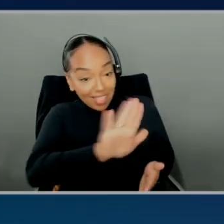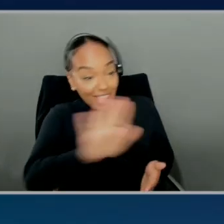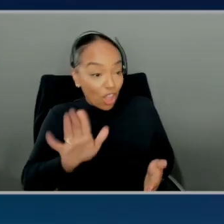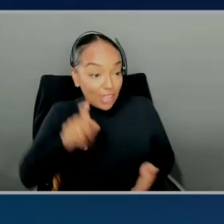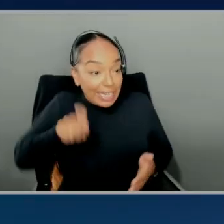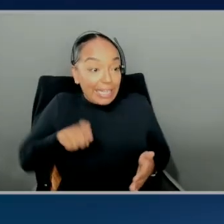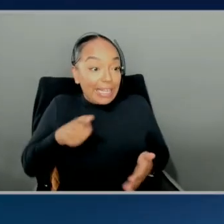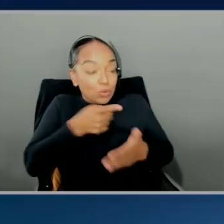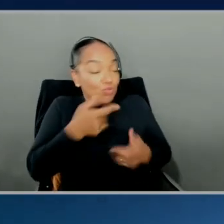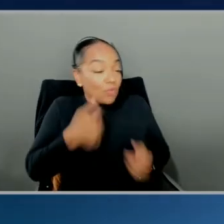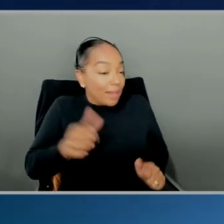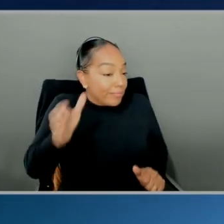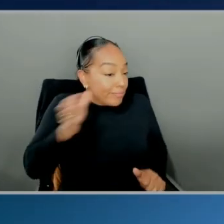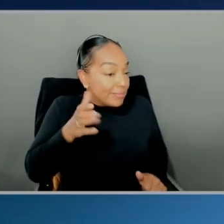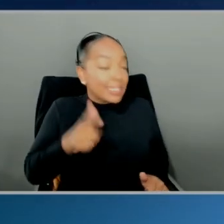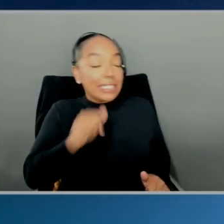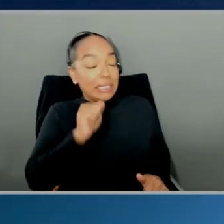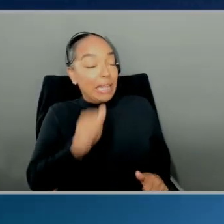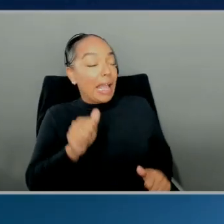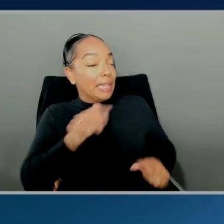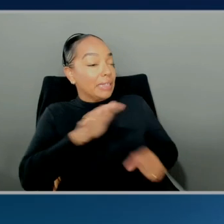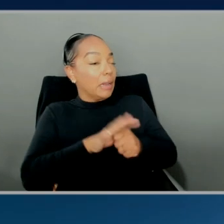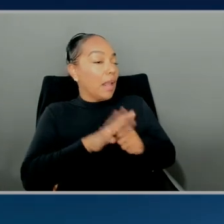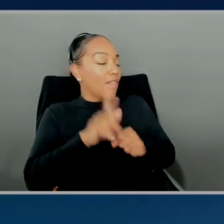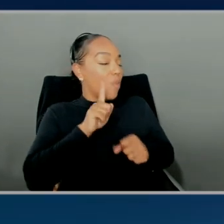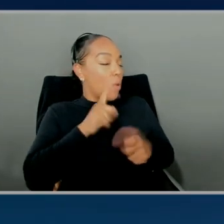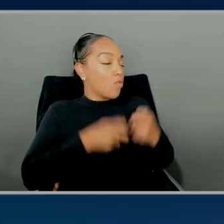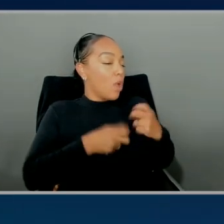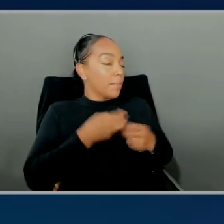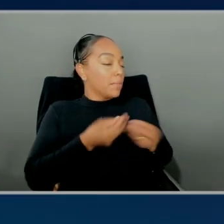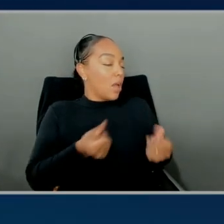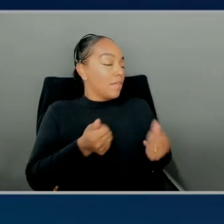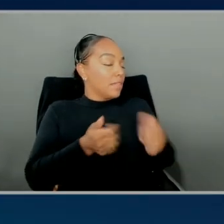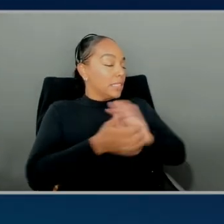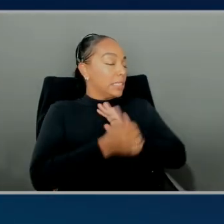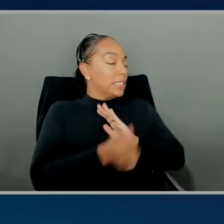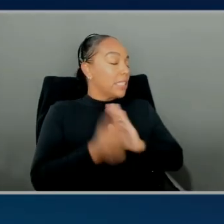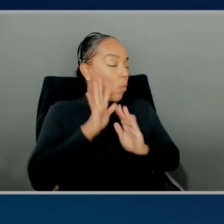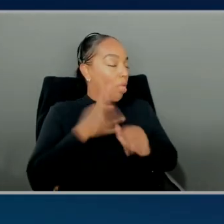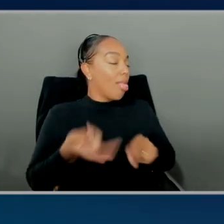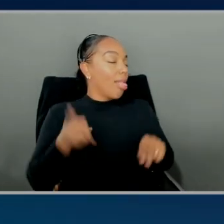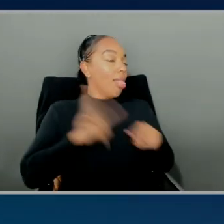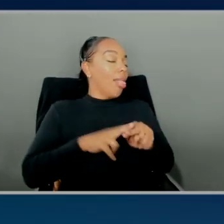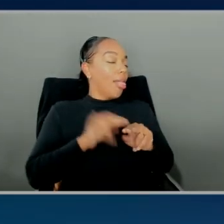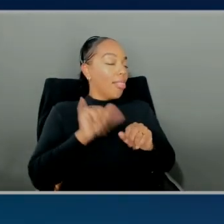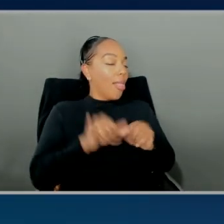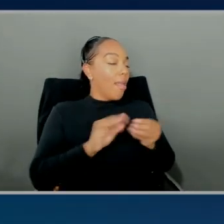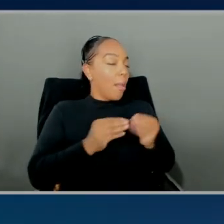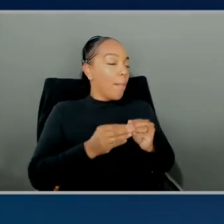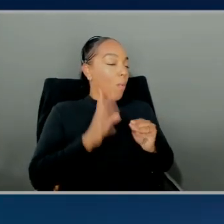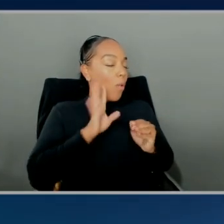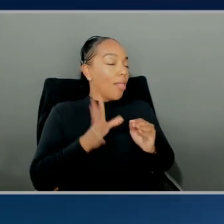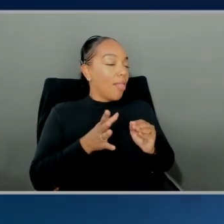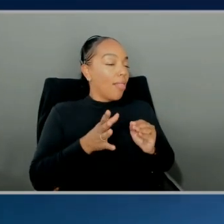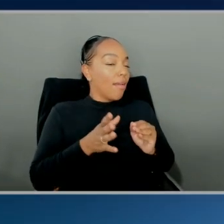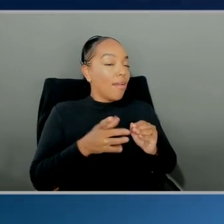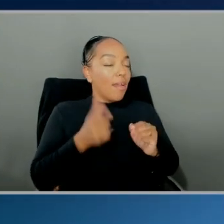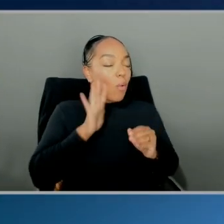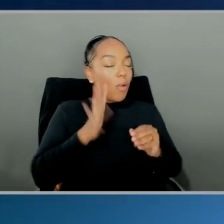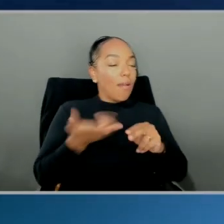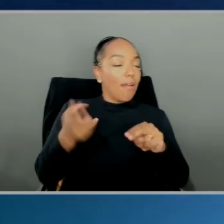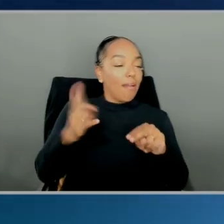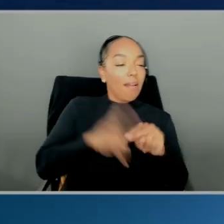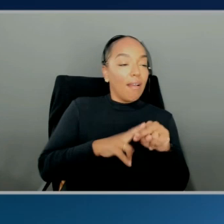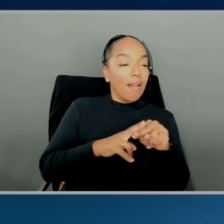a whole lot for problem-solving skills. So, let's get that number up a little bit. We're going to get it up. First, we're going to bump up problem-solving skills by